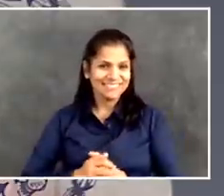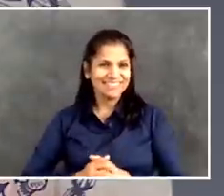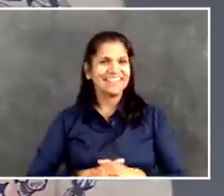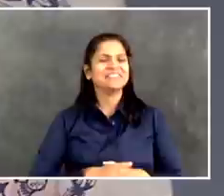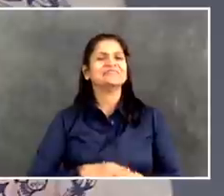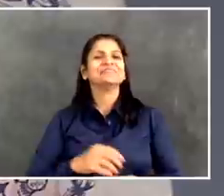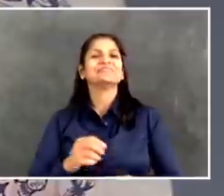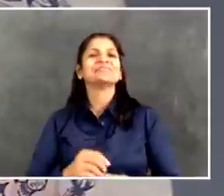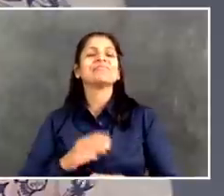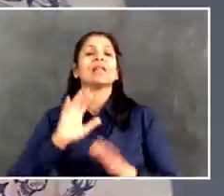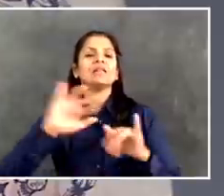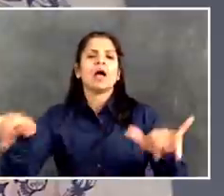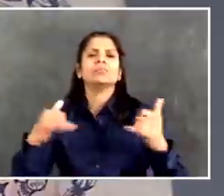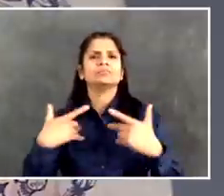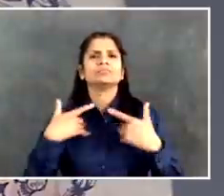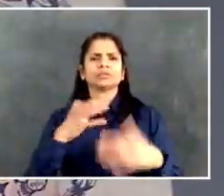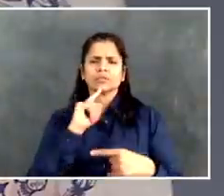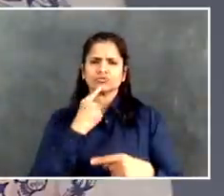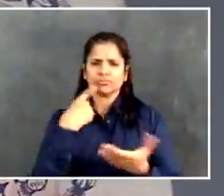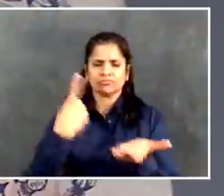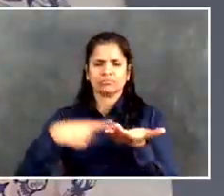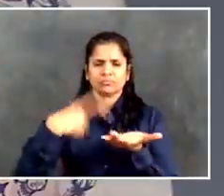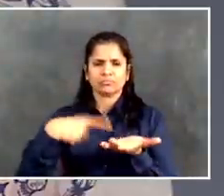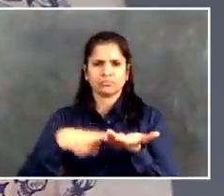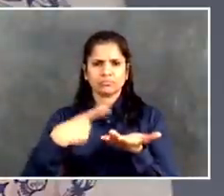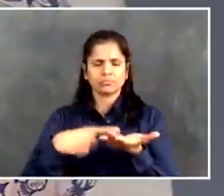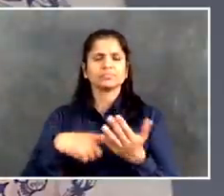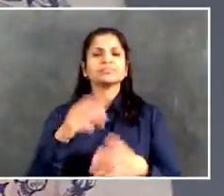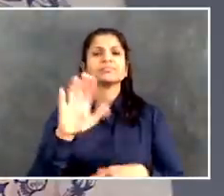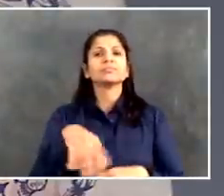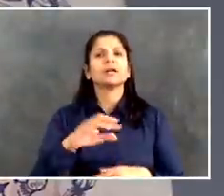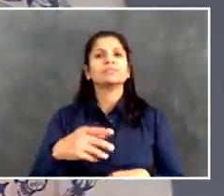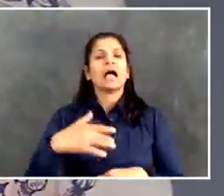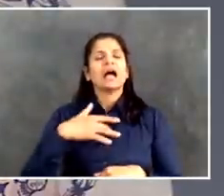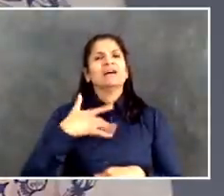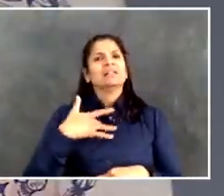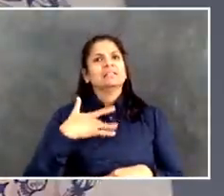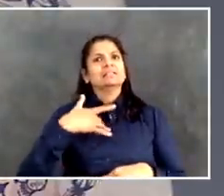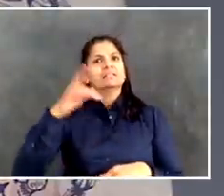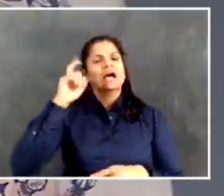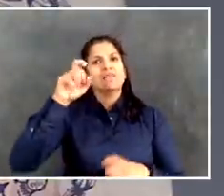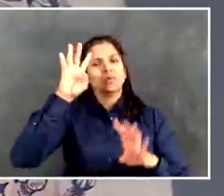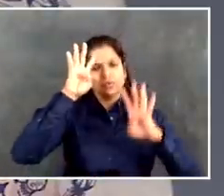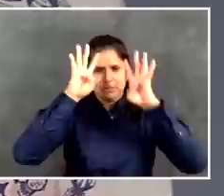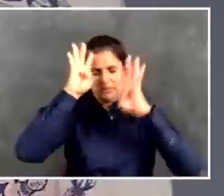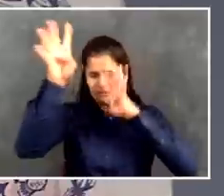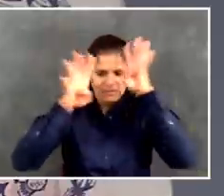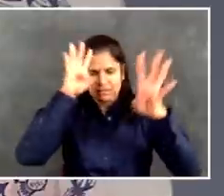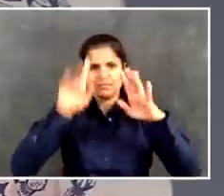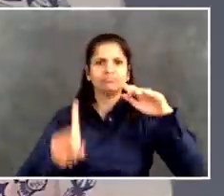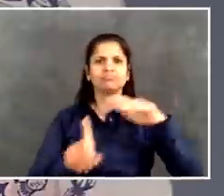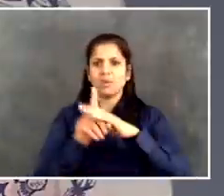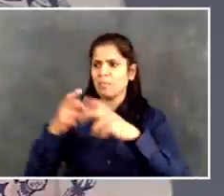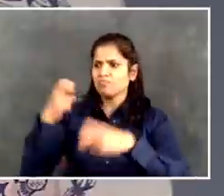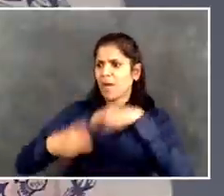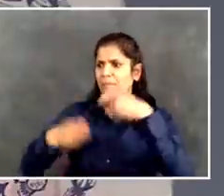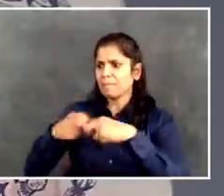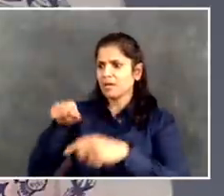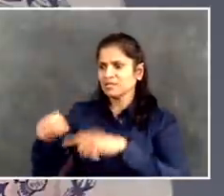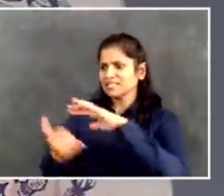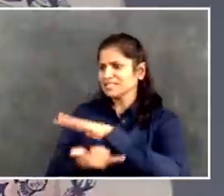only avert what you just said, which is hesitancy to go back to mass transit, but to